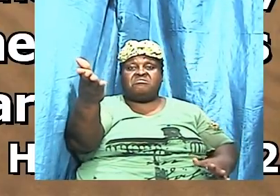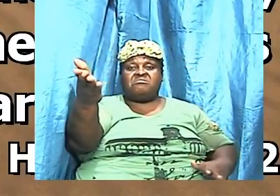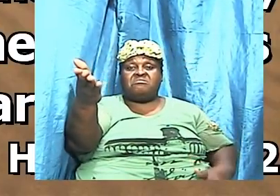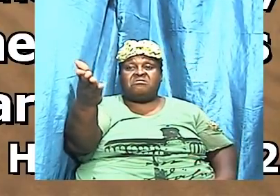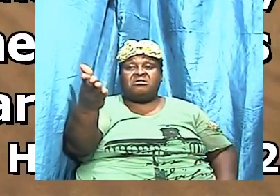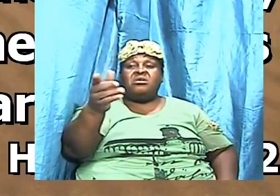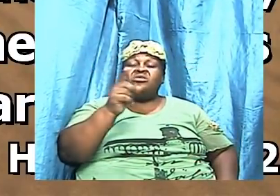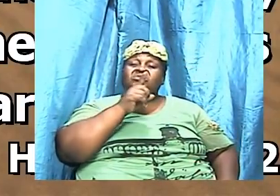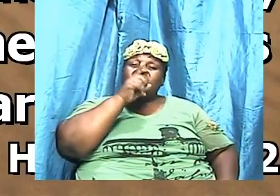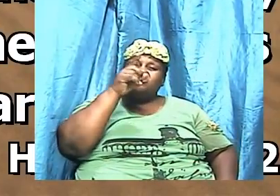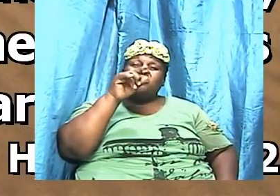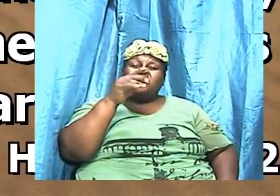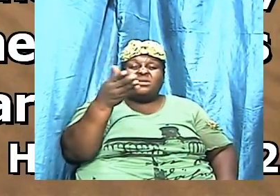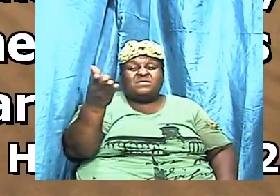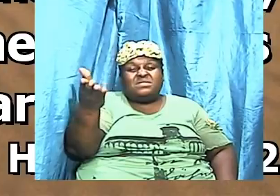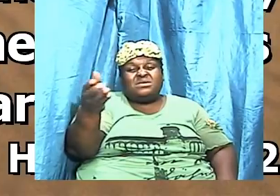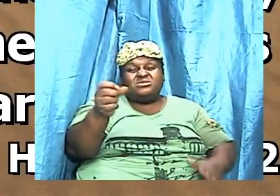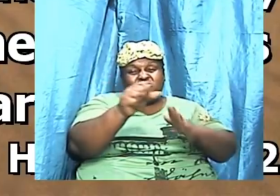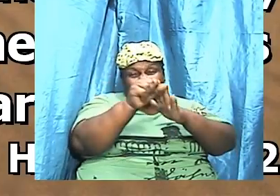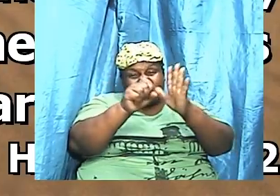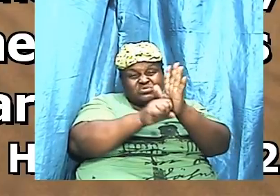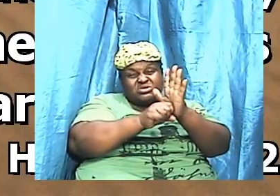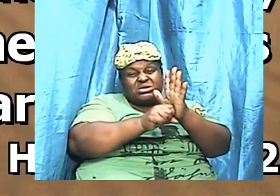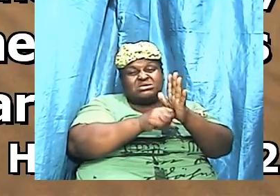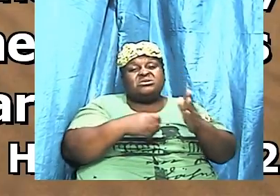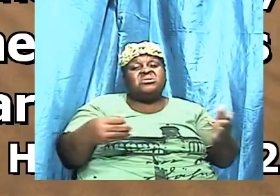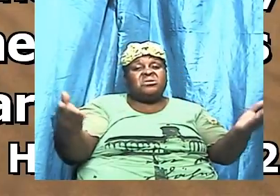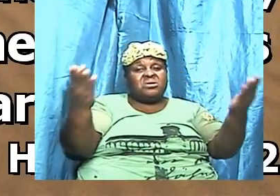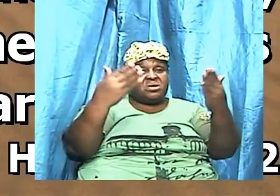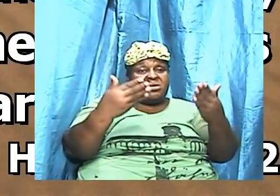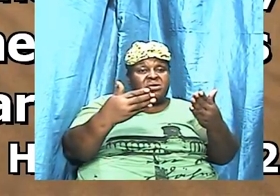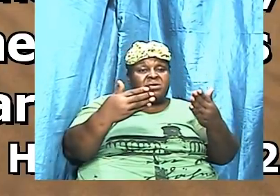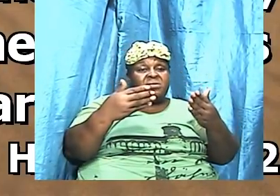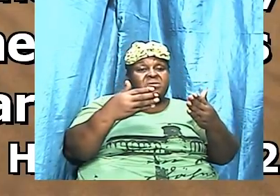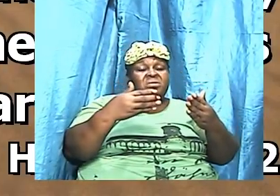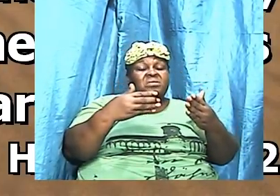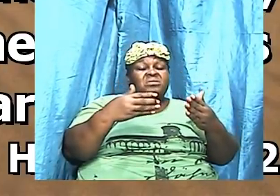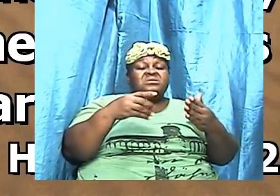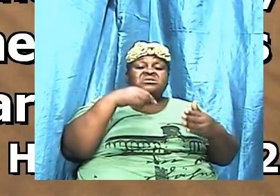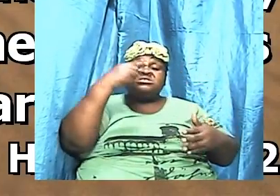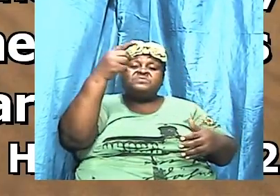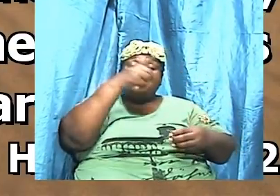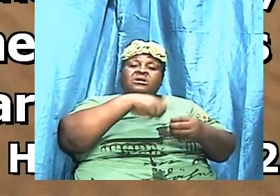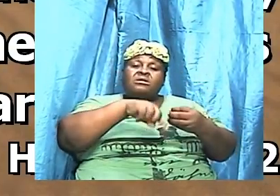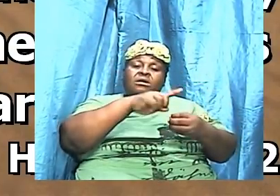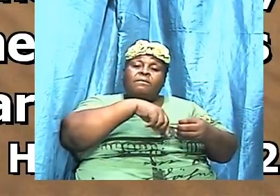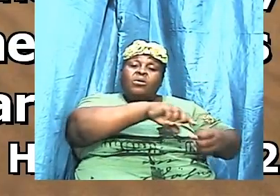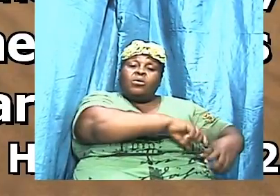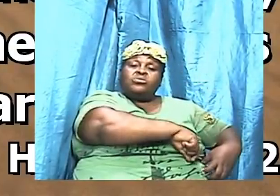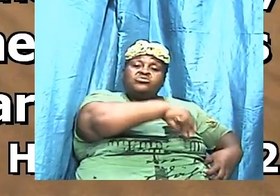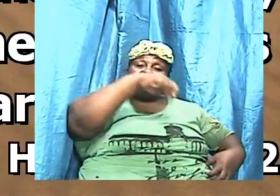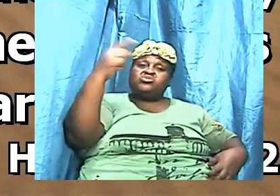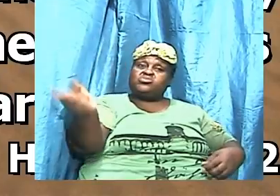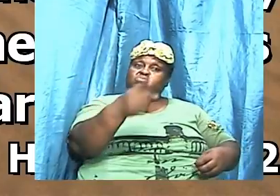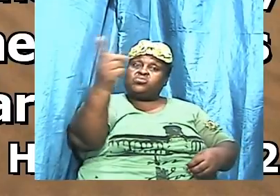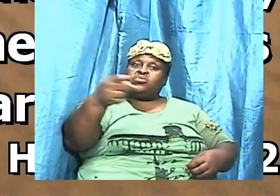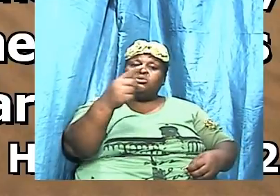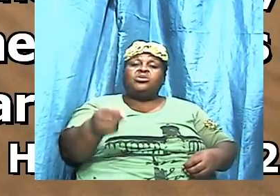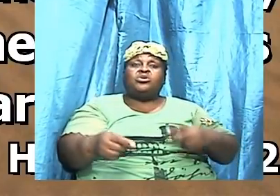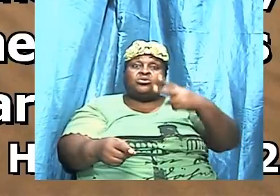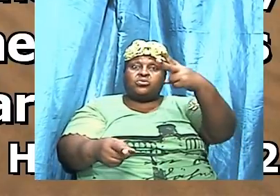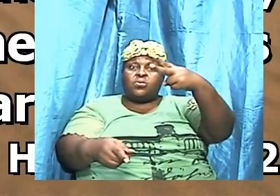these scriptures are here, talking about the sword with two edges, it is something that